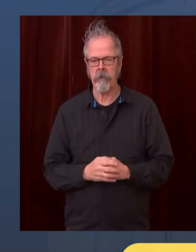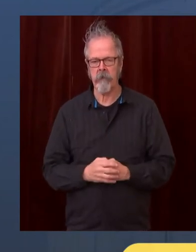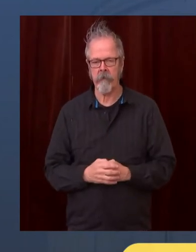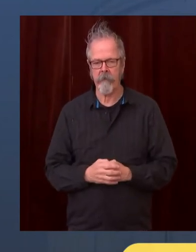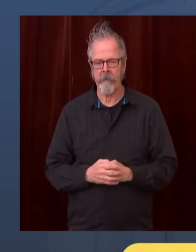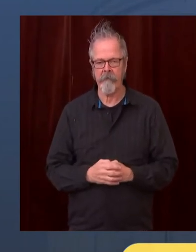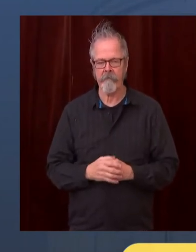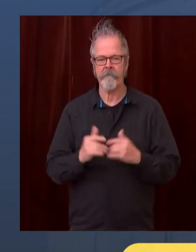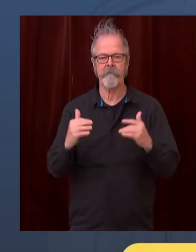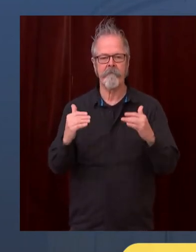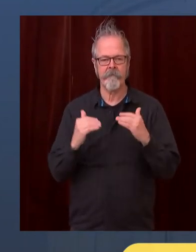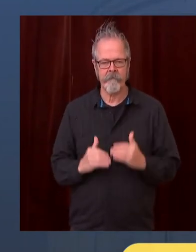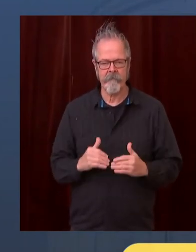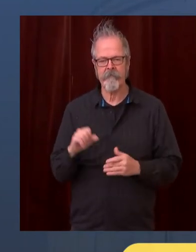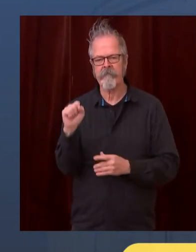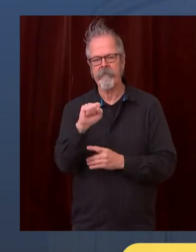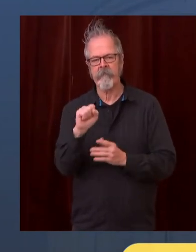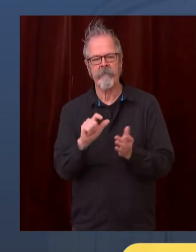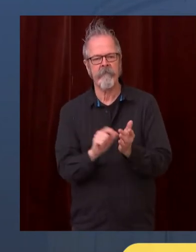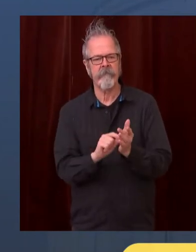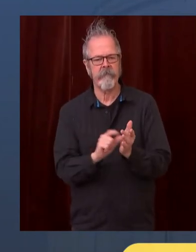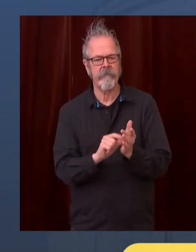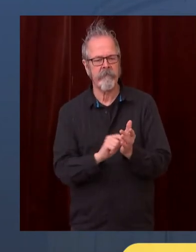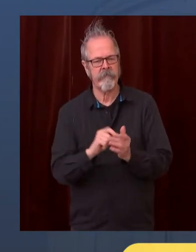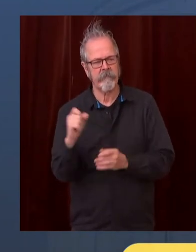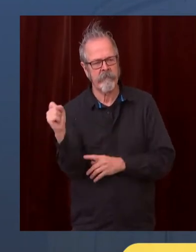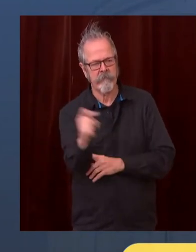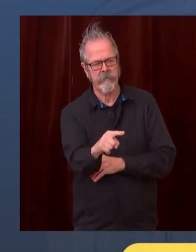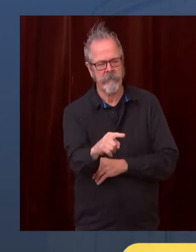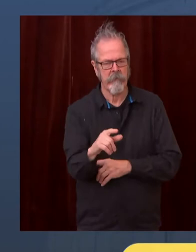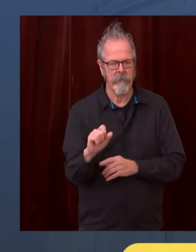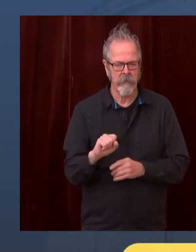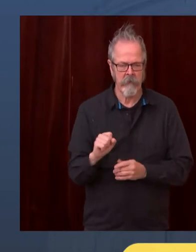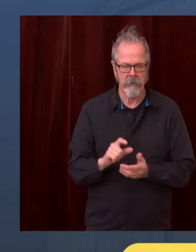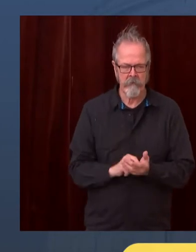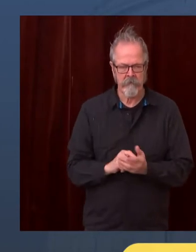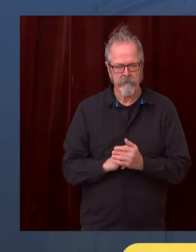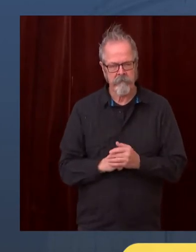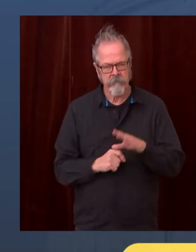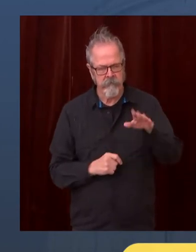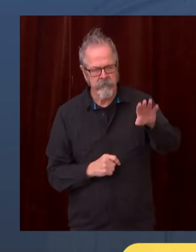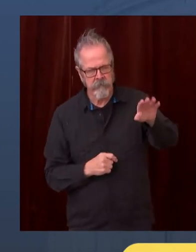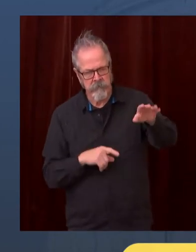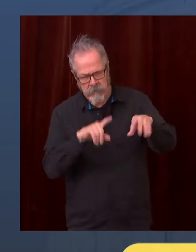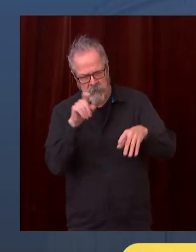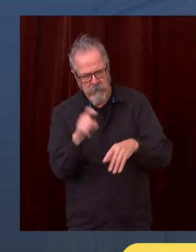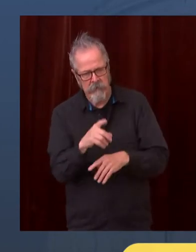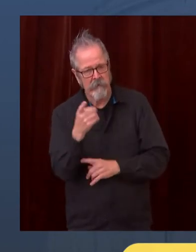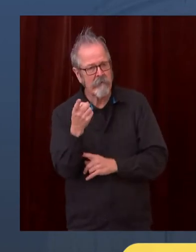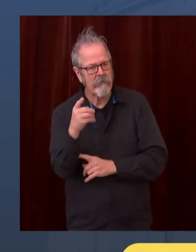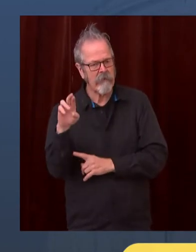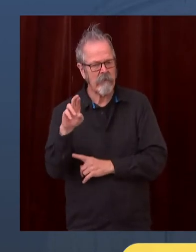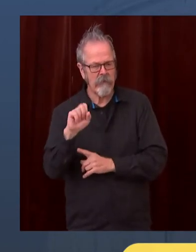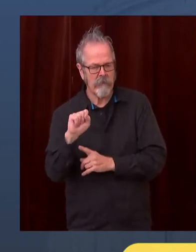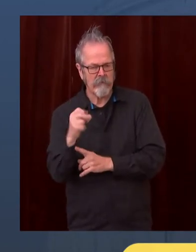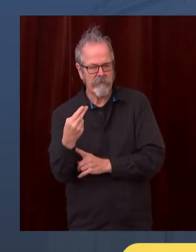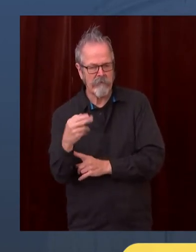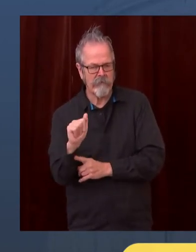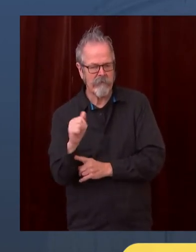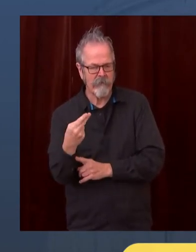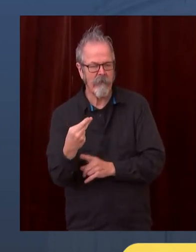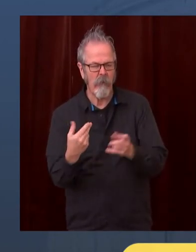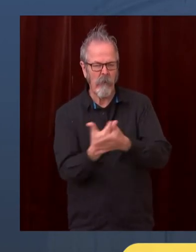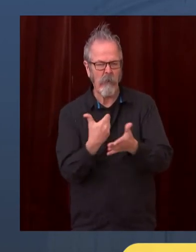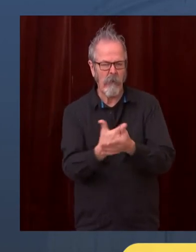Dr. Shaw, given how much people have learned about the virus and its response sort of on the fly as it's come, what are some things in